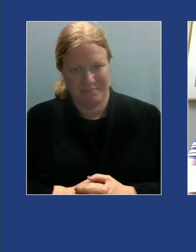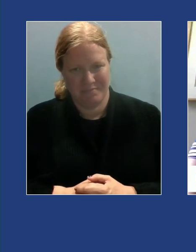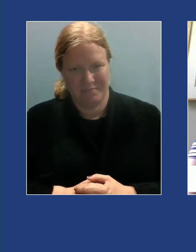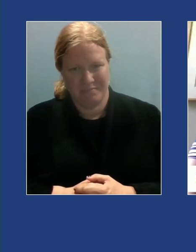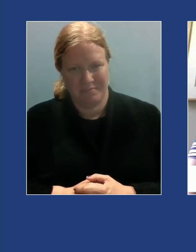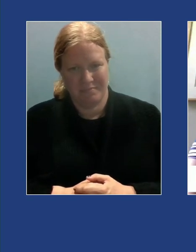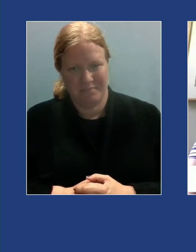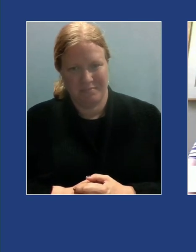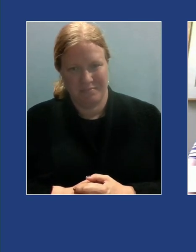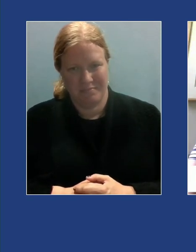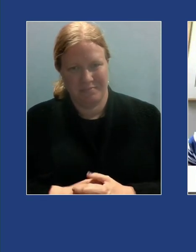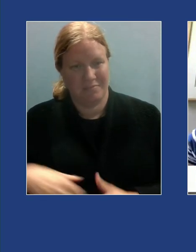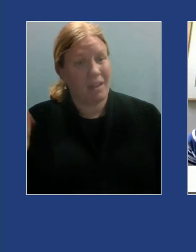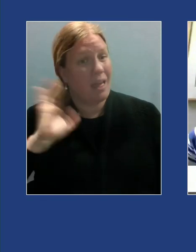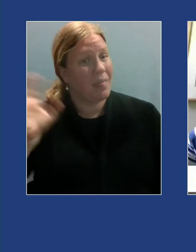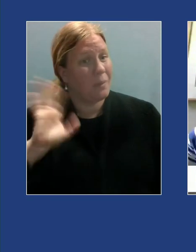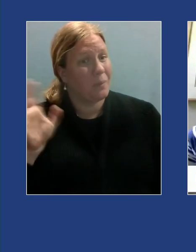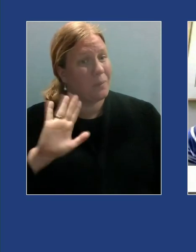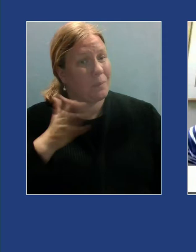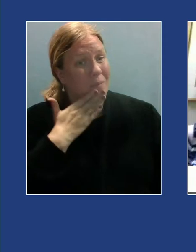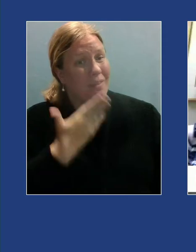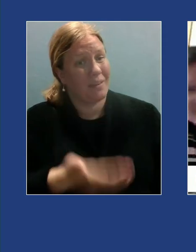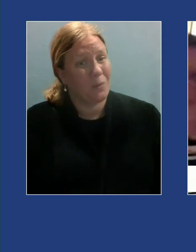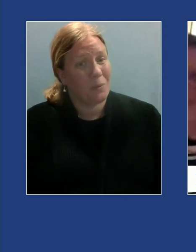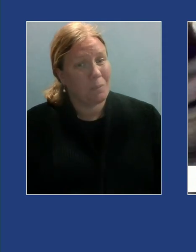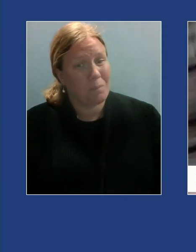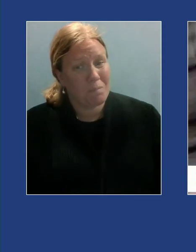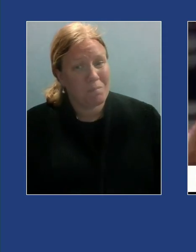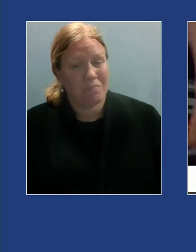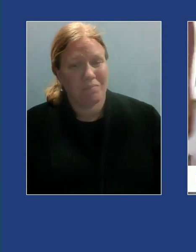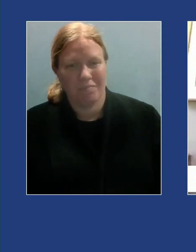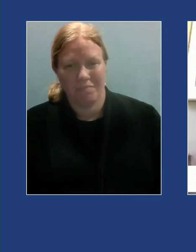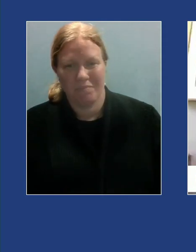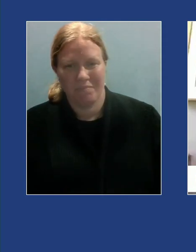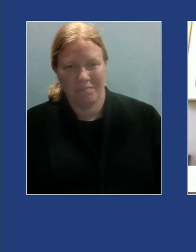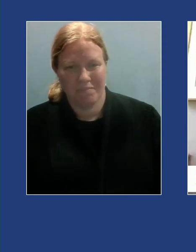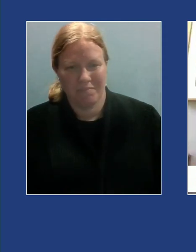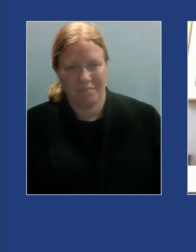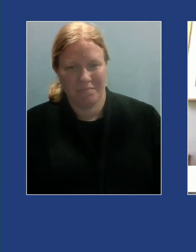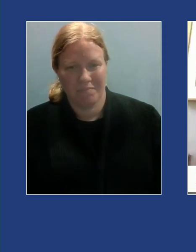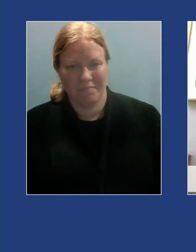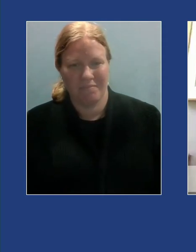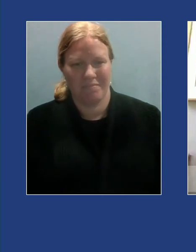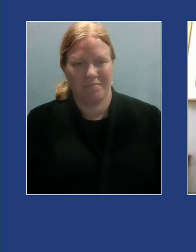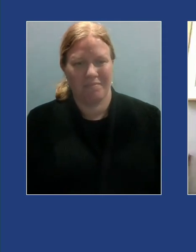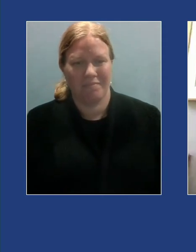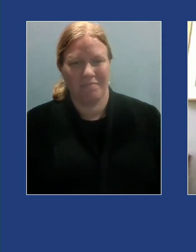Nama thank you. Nama, she's going to come back.